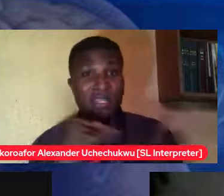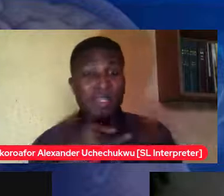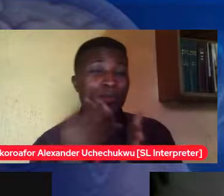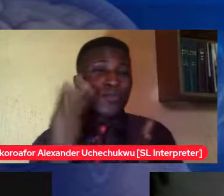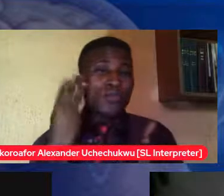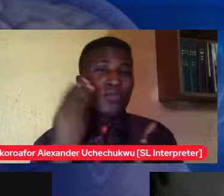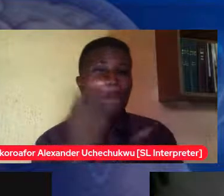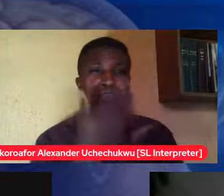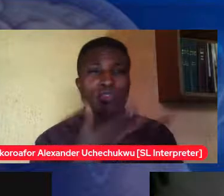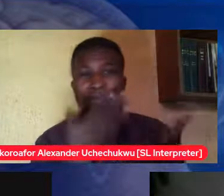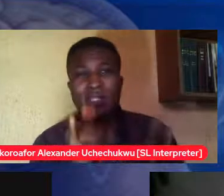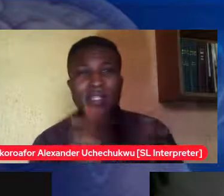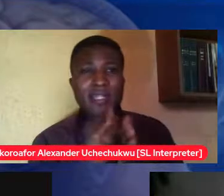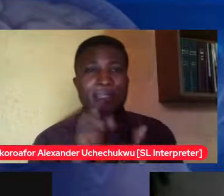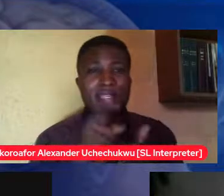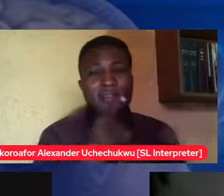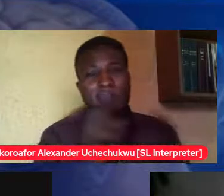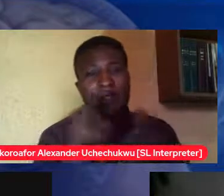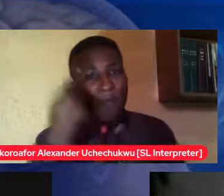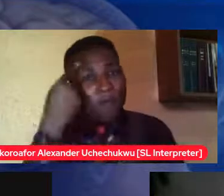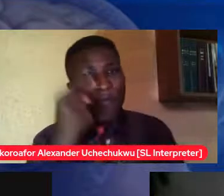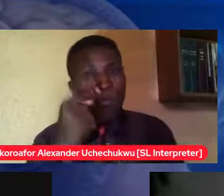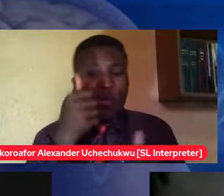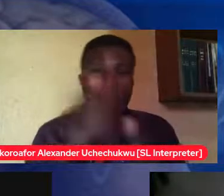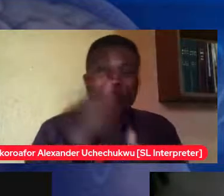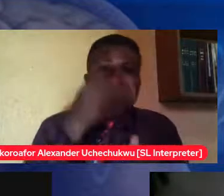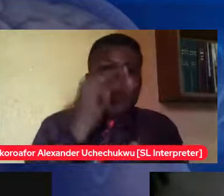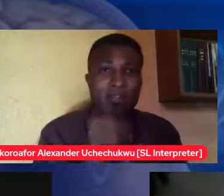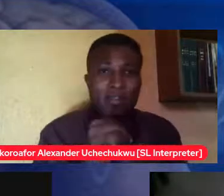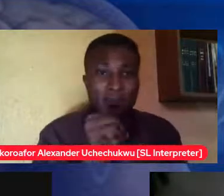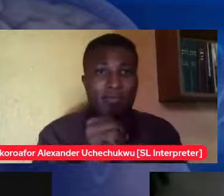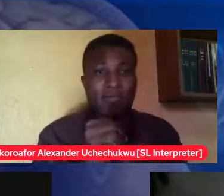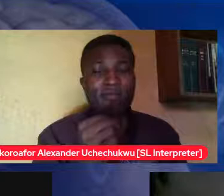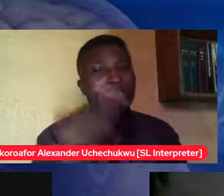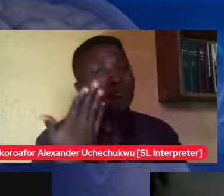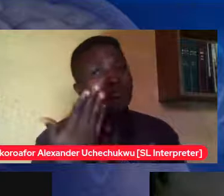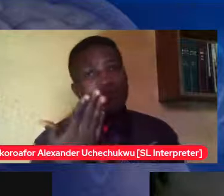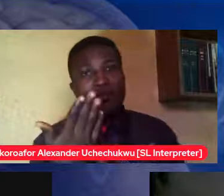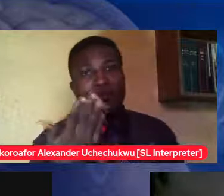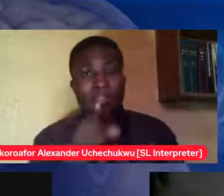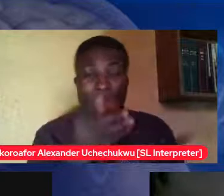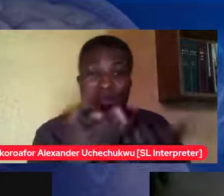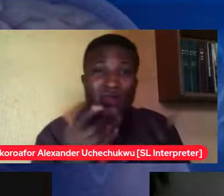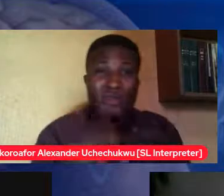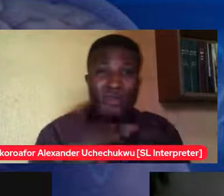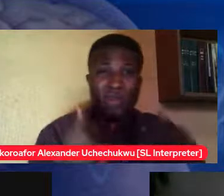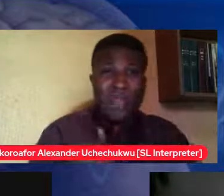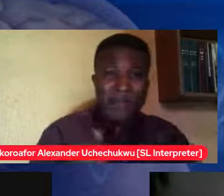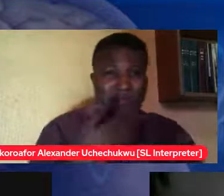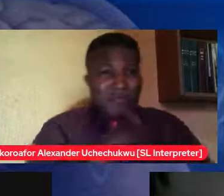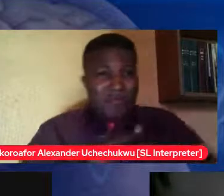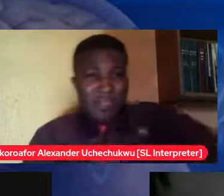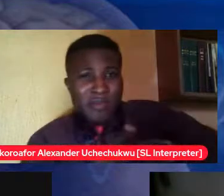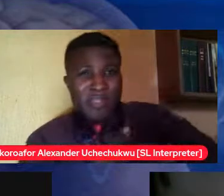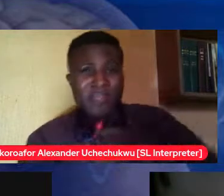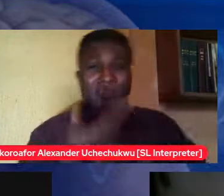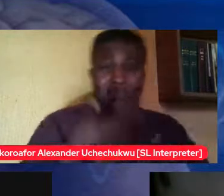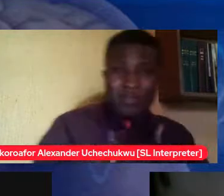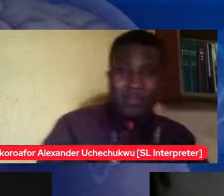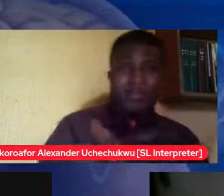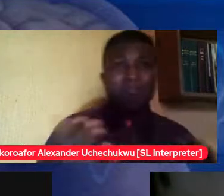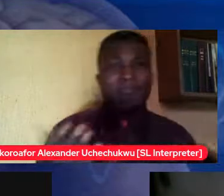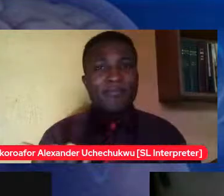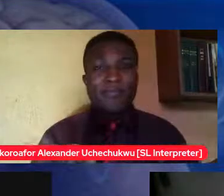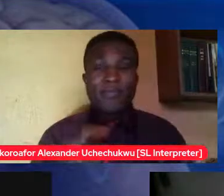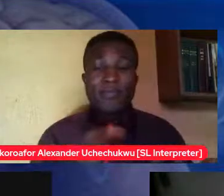to have a baby i wanted to have a child and you know she was very worried and bothered about that and she went out of help i have sworn i would never do that god